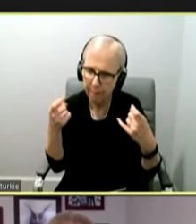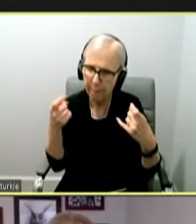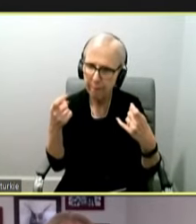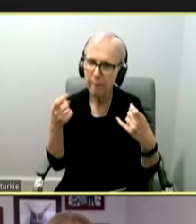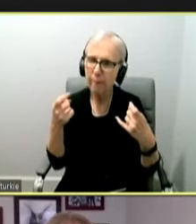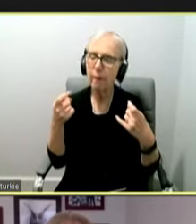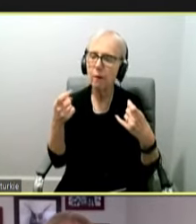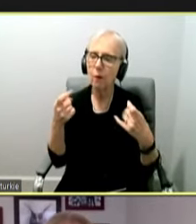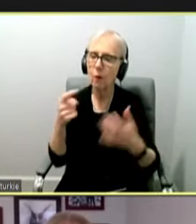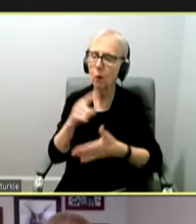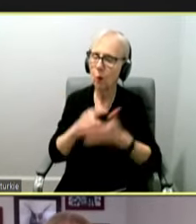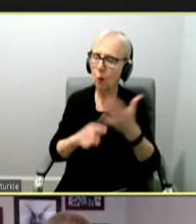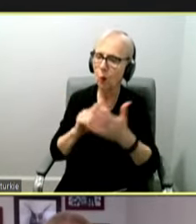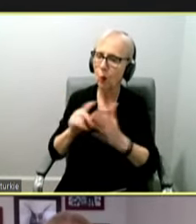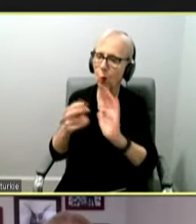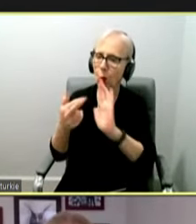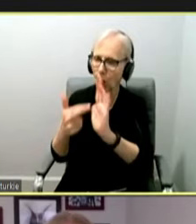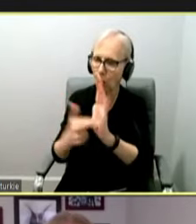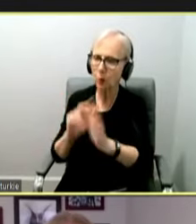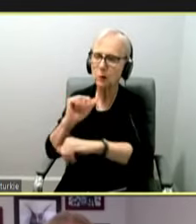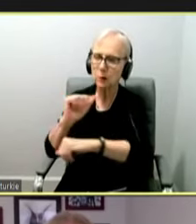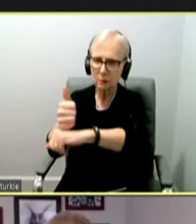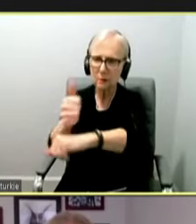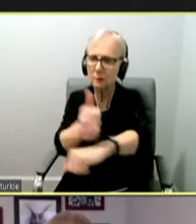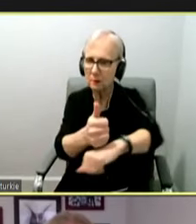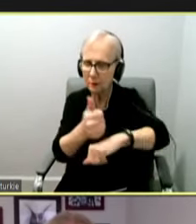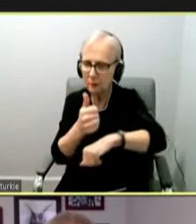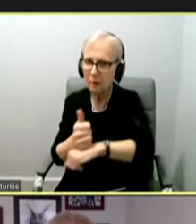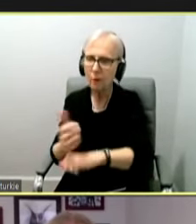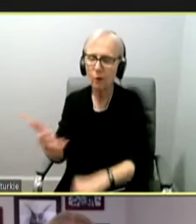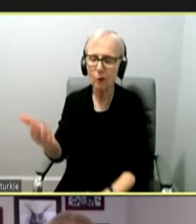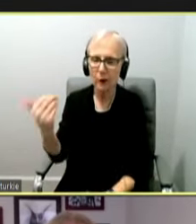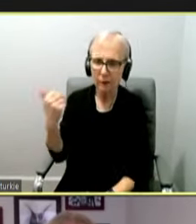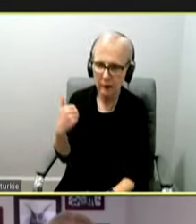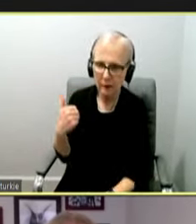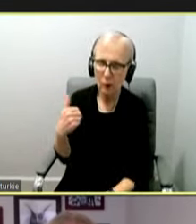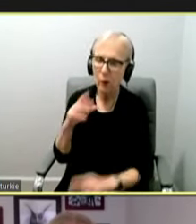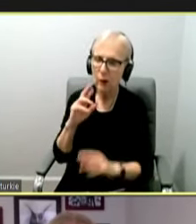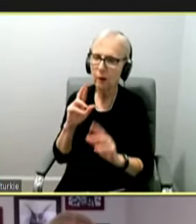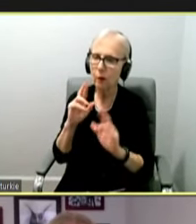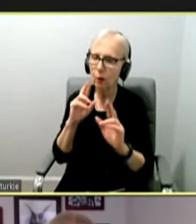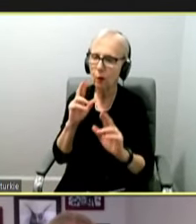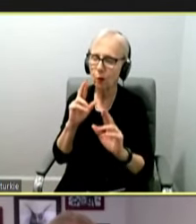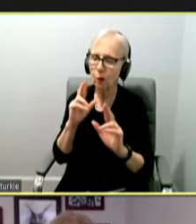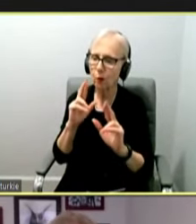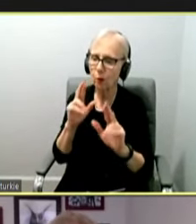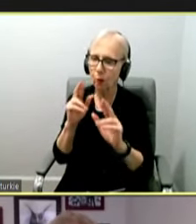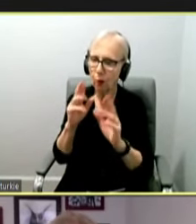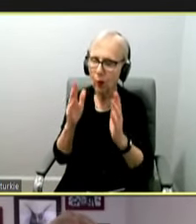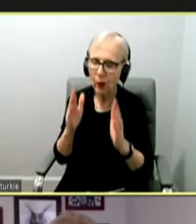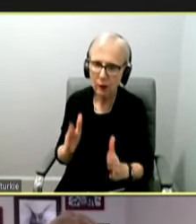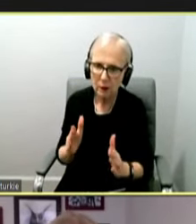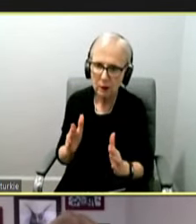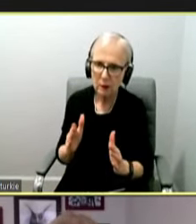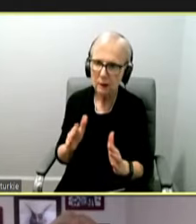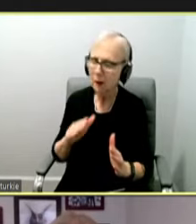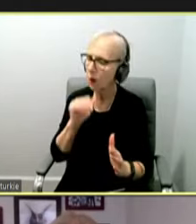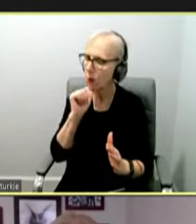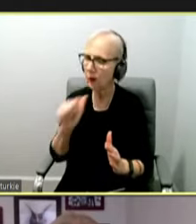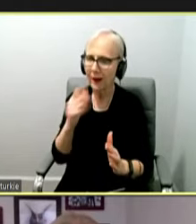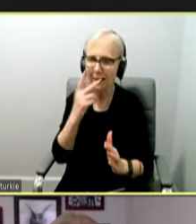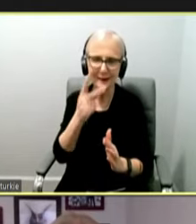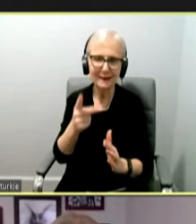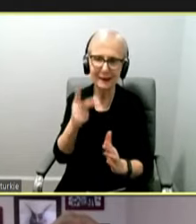that we're seeing in place. And I think, you know, previously one of the reporters had alluded to the fact that maybe we aren't seeing as much